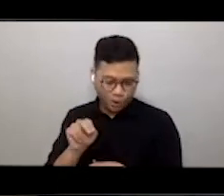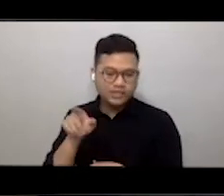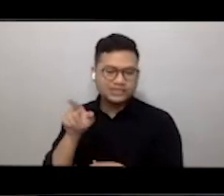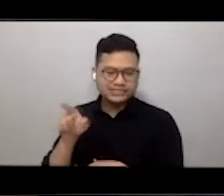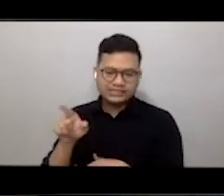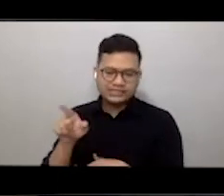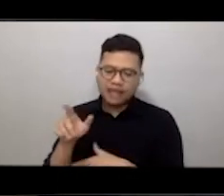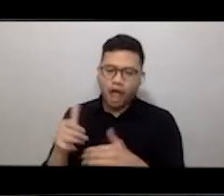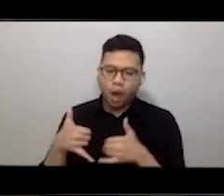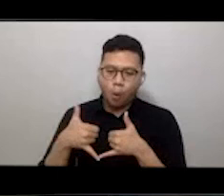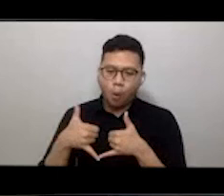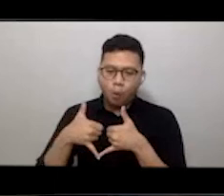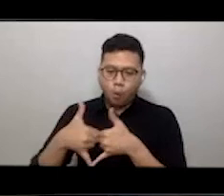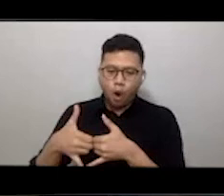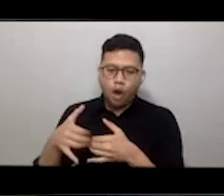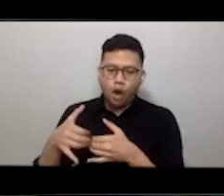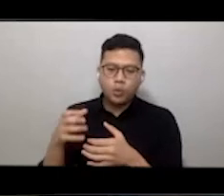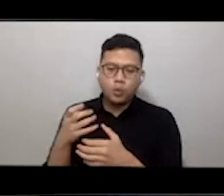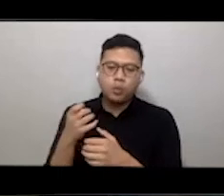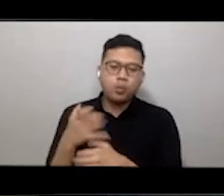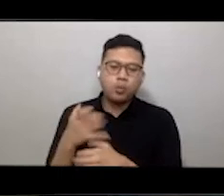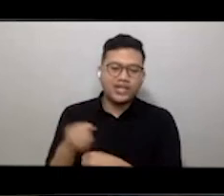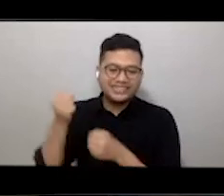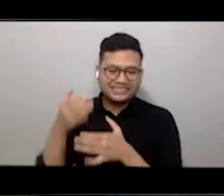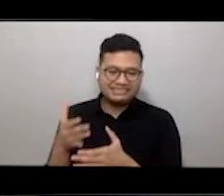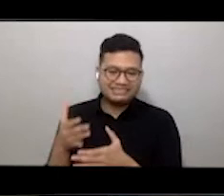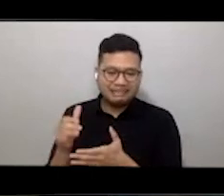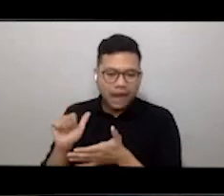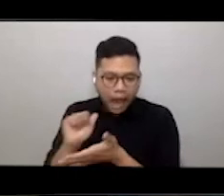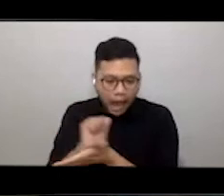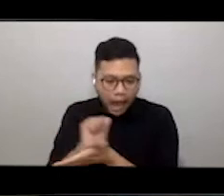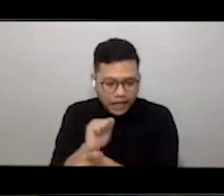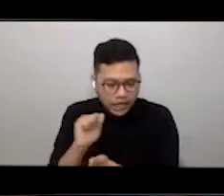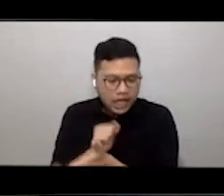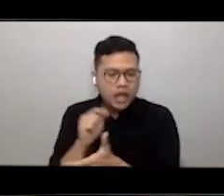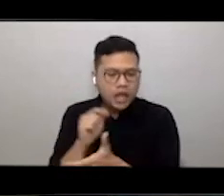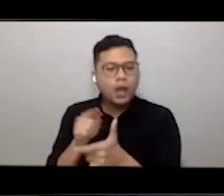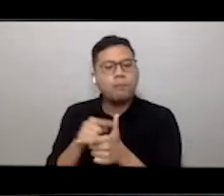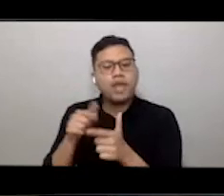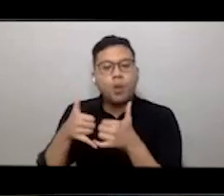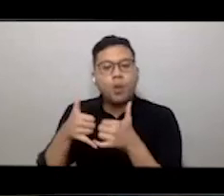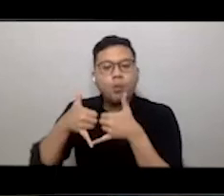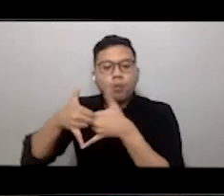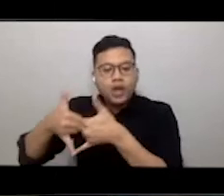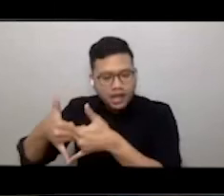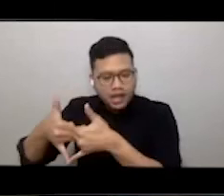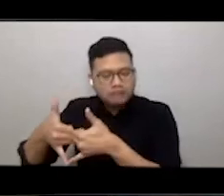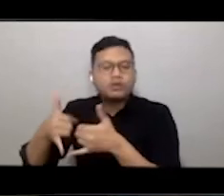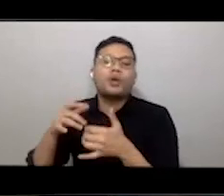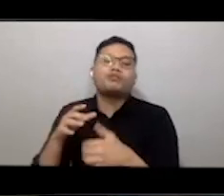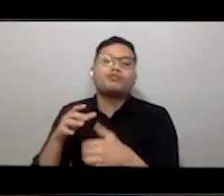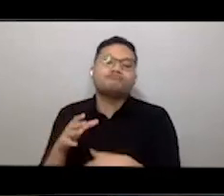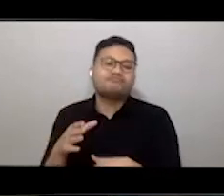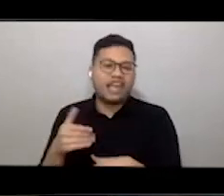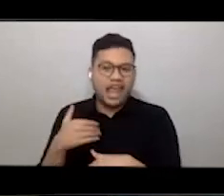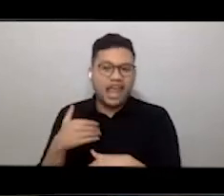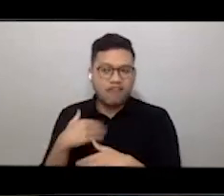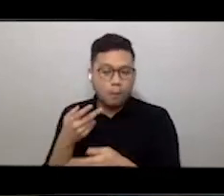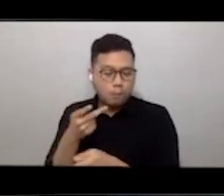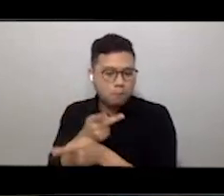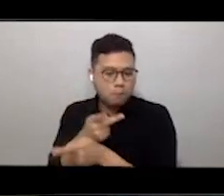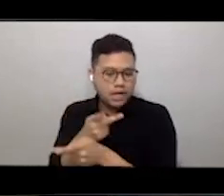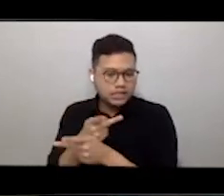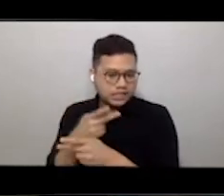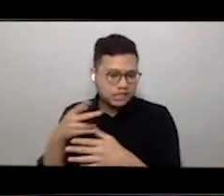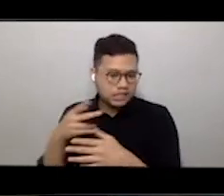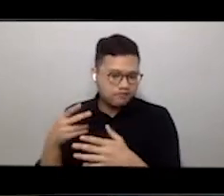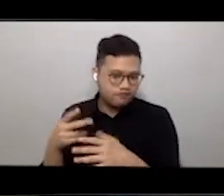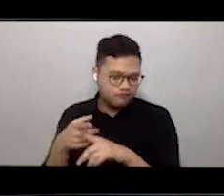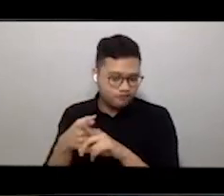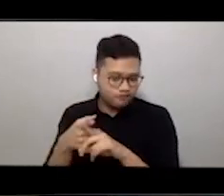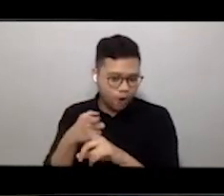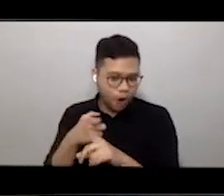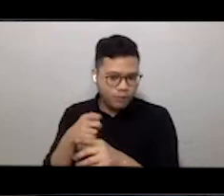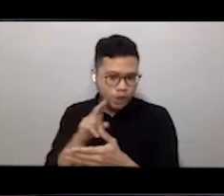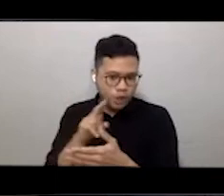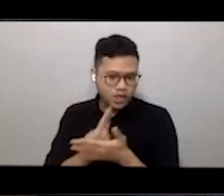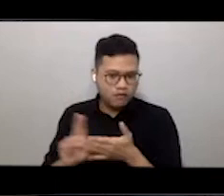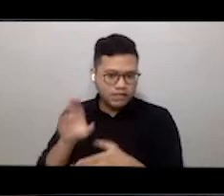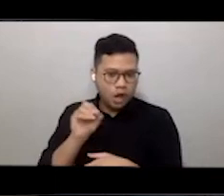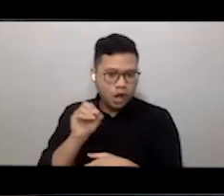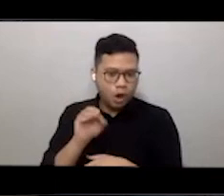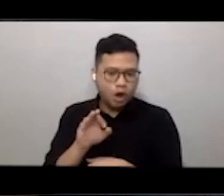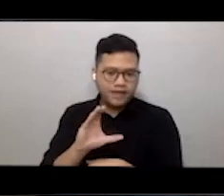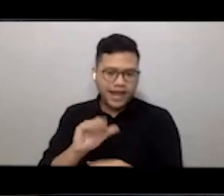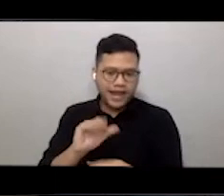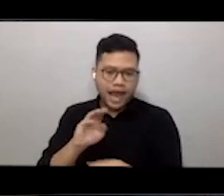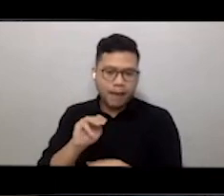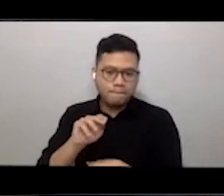award-winning architect, academic and TV presenter. He holds a Masters from the University of Cambridge, where he now lectures,